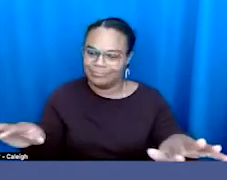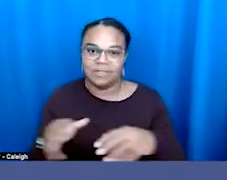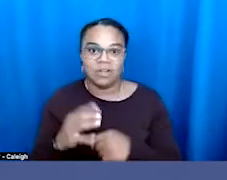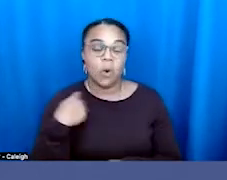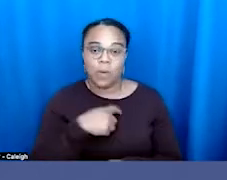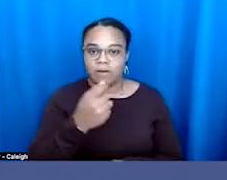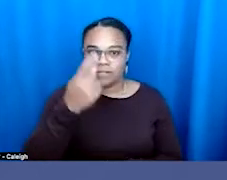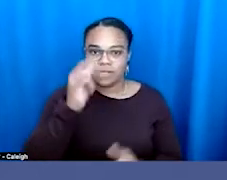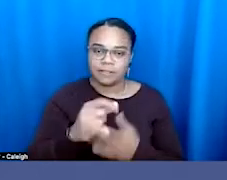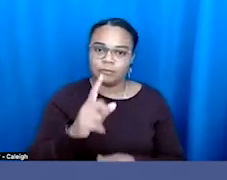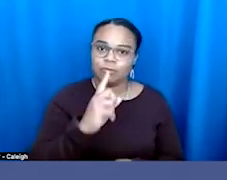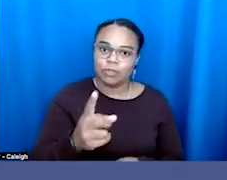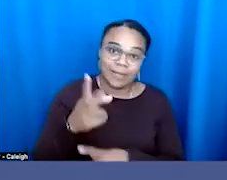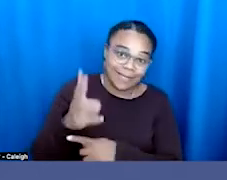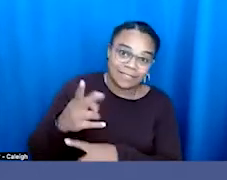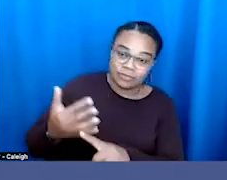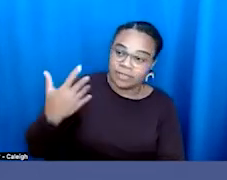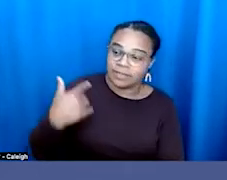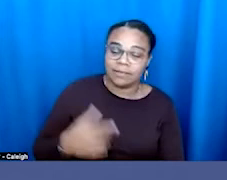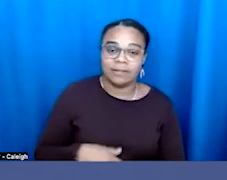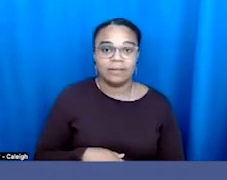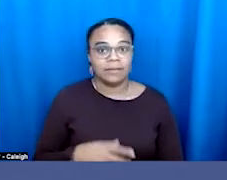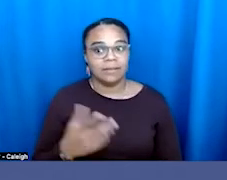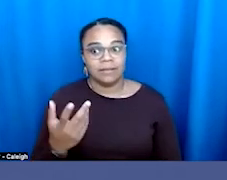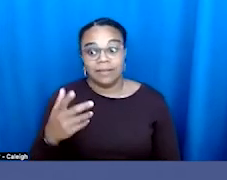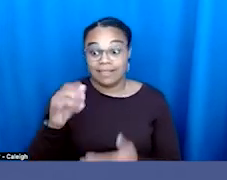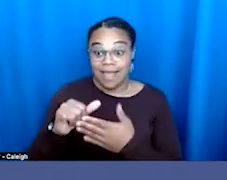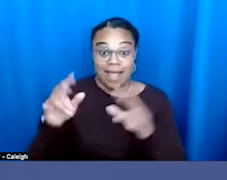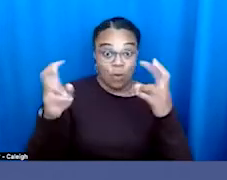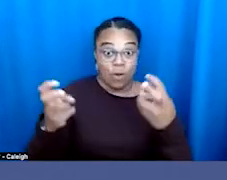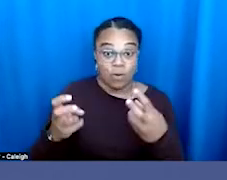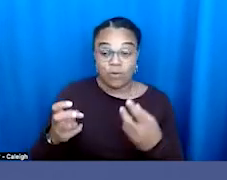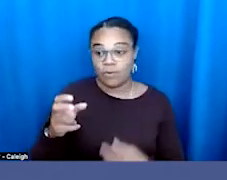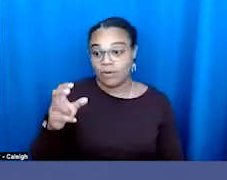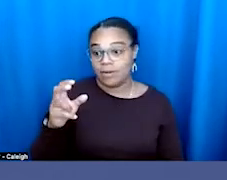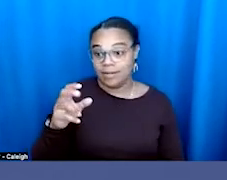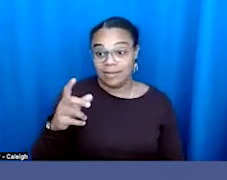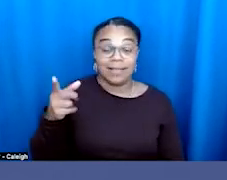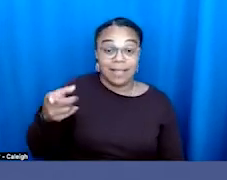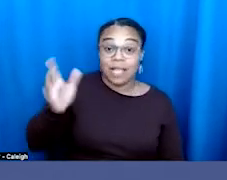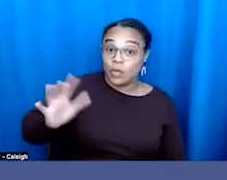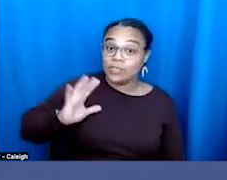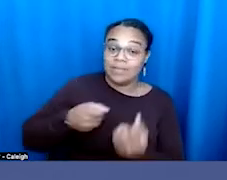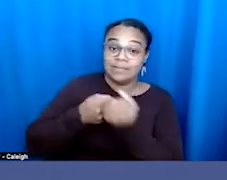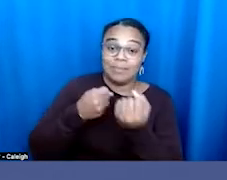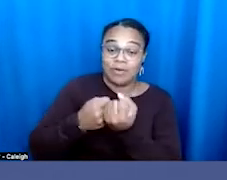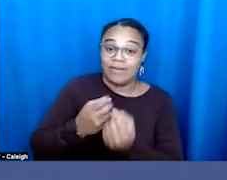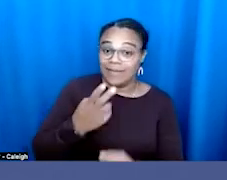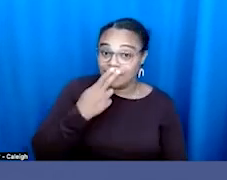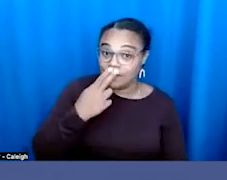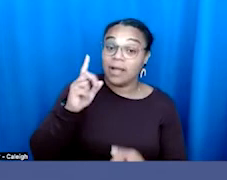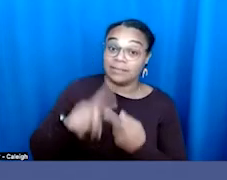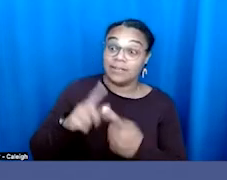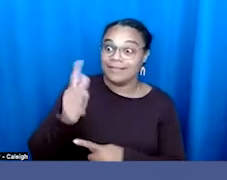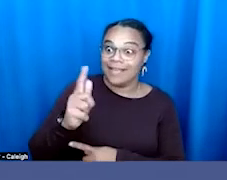be true historically, you know, Niemöller, as much as that quote is used, was actually a supporter of Hitler until he realized too late that